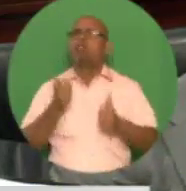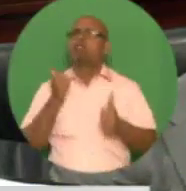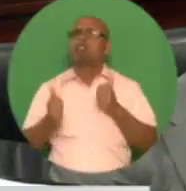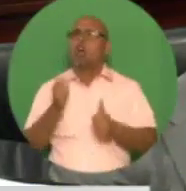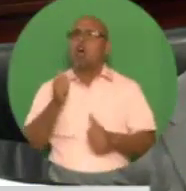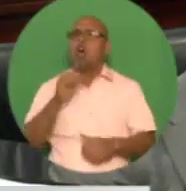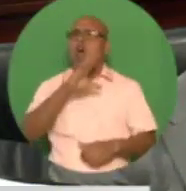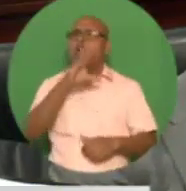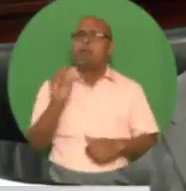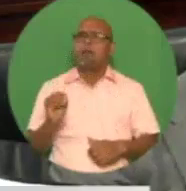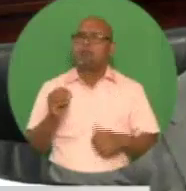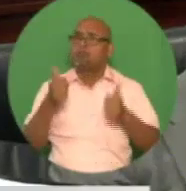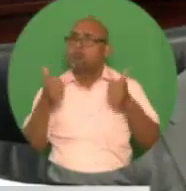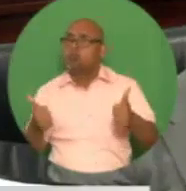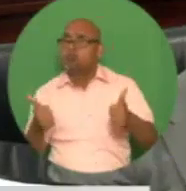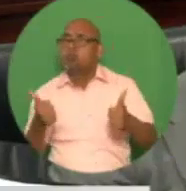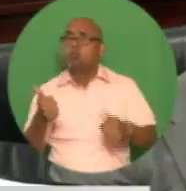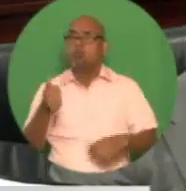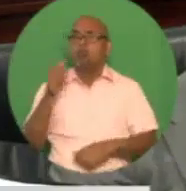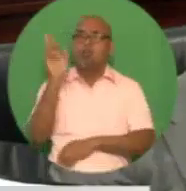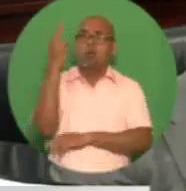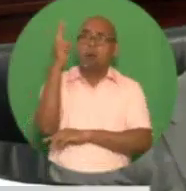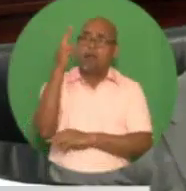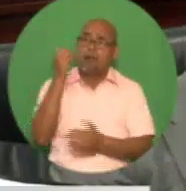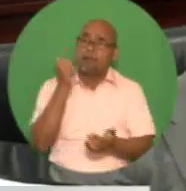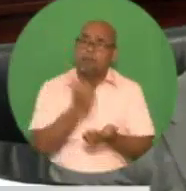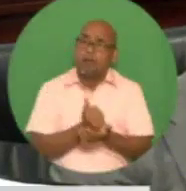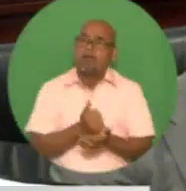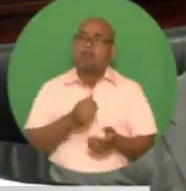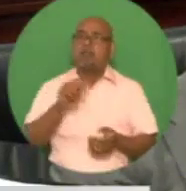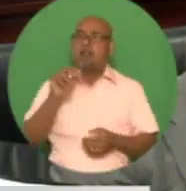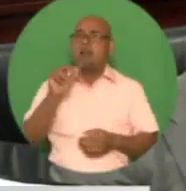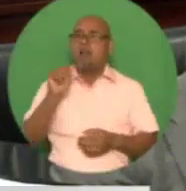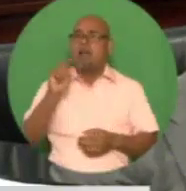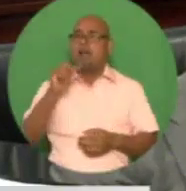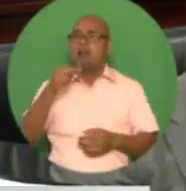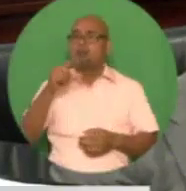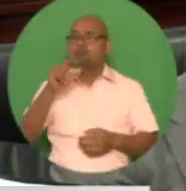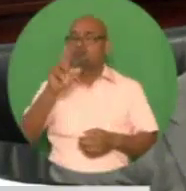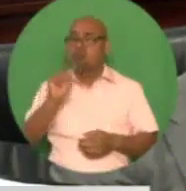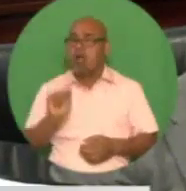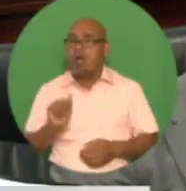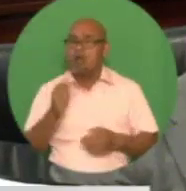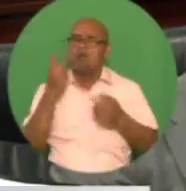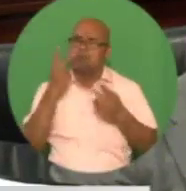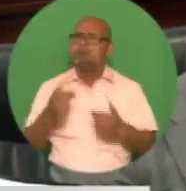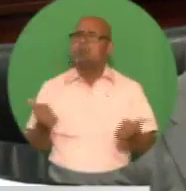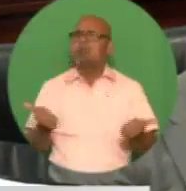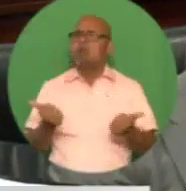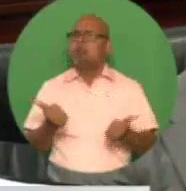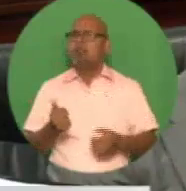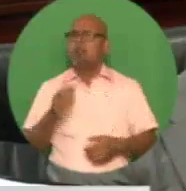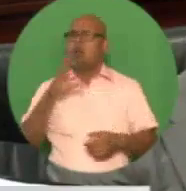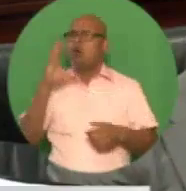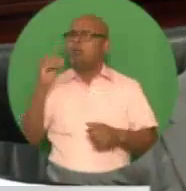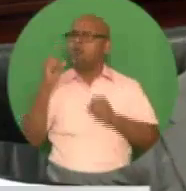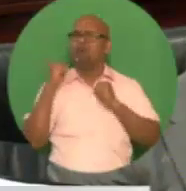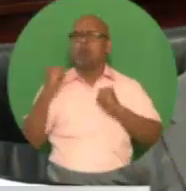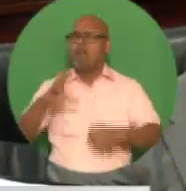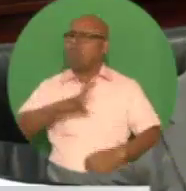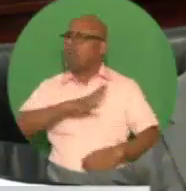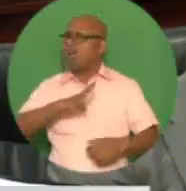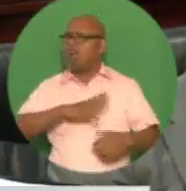of sound financial performance. In the view of the public and in truth and in fact,